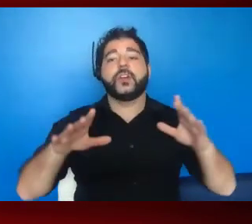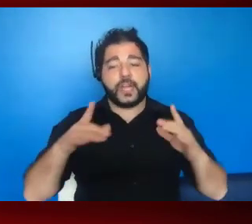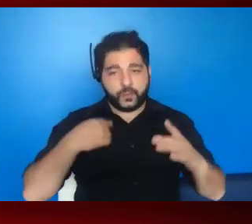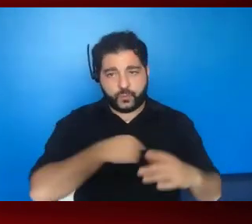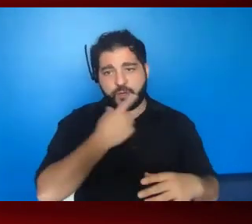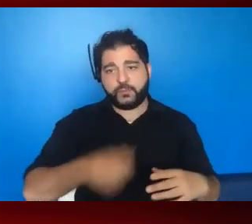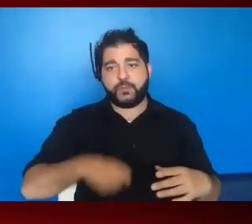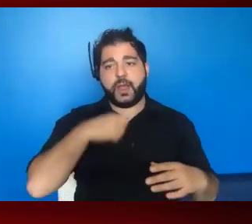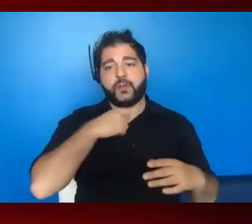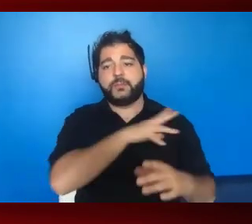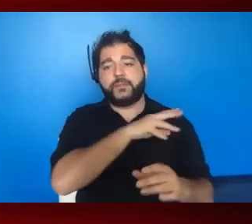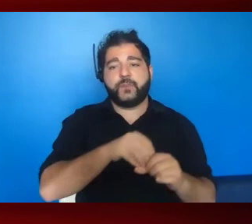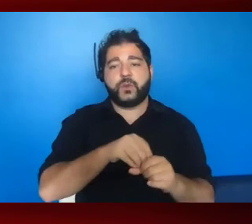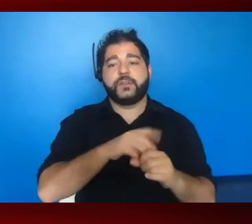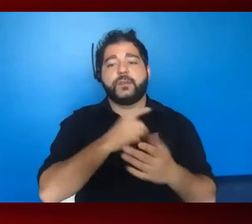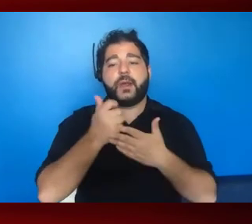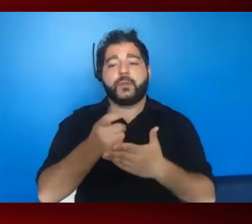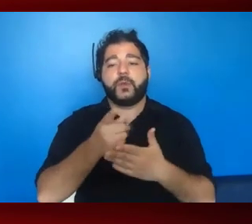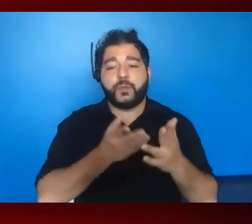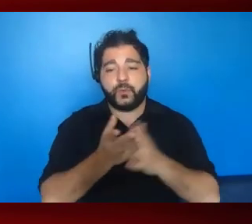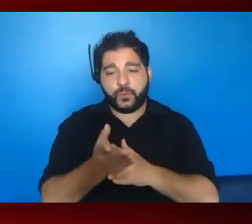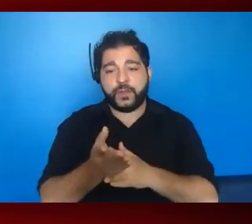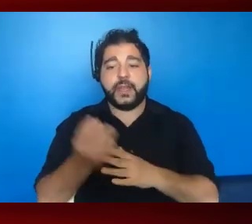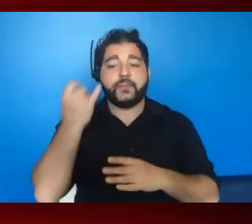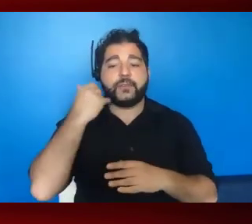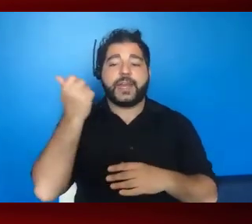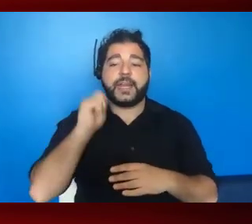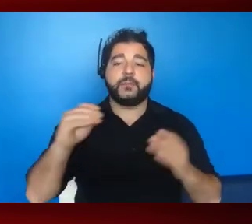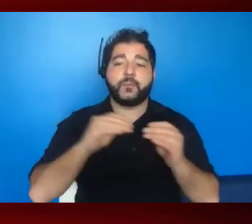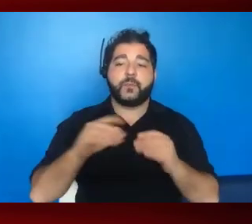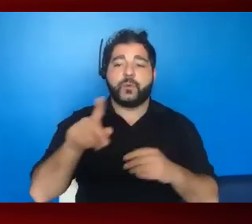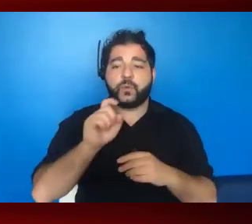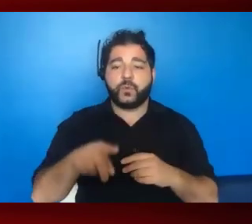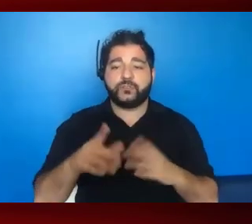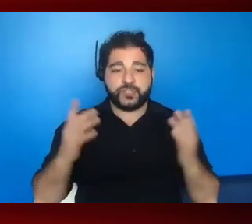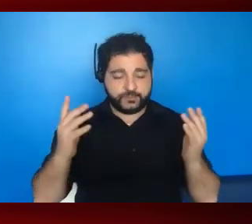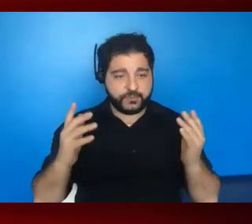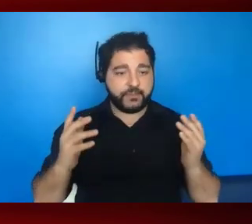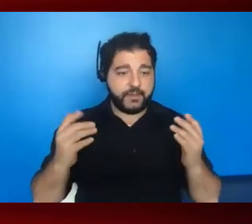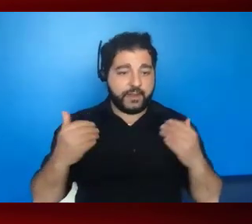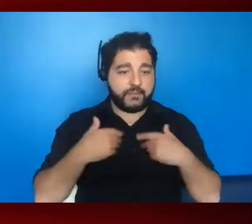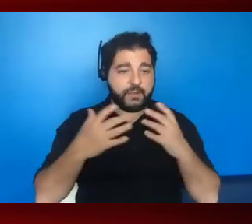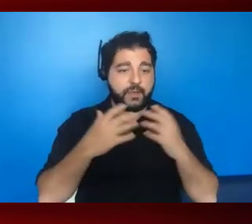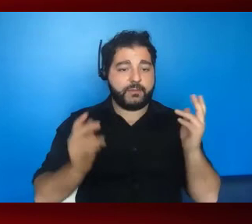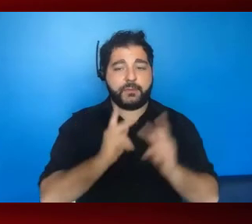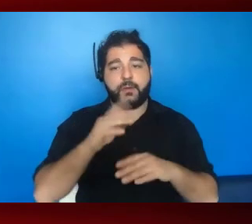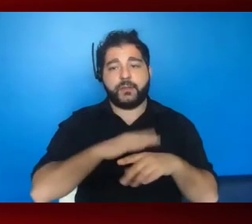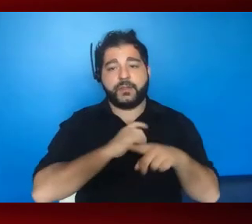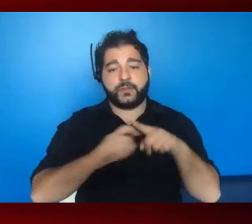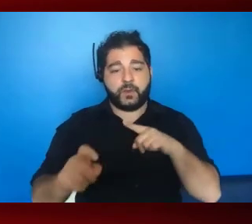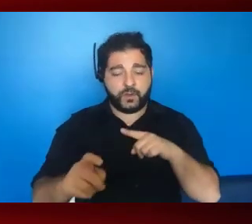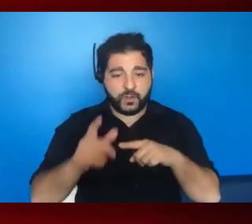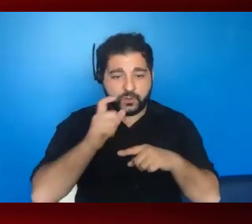proud to be here to help you guys through it. If you have any other questions, there's a lot of folks on this call who have